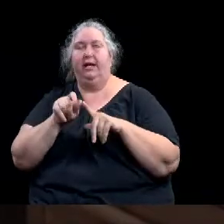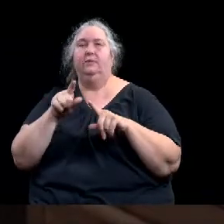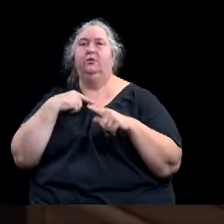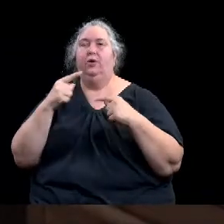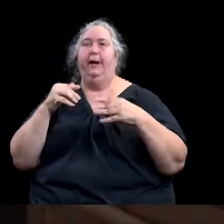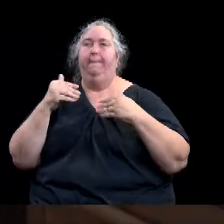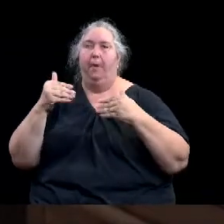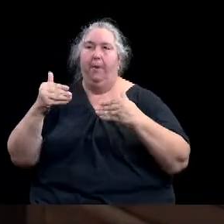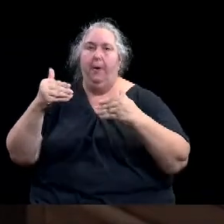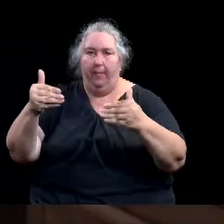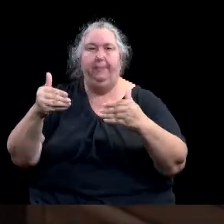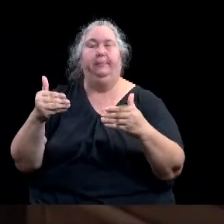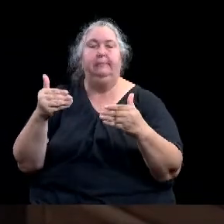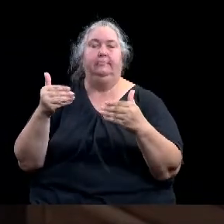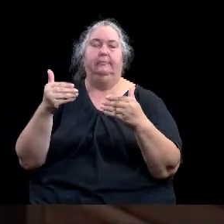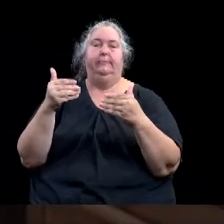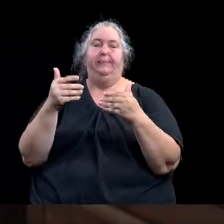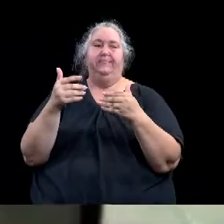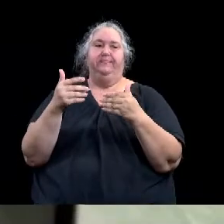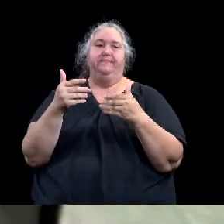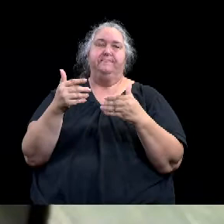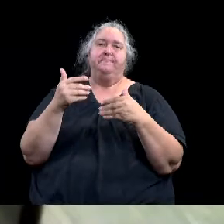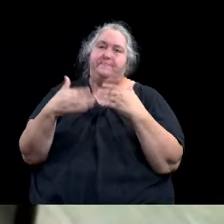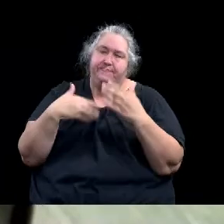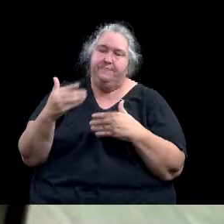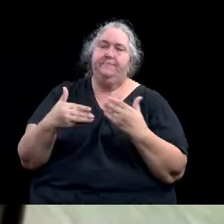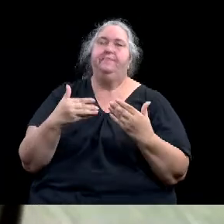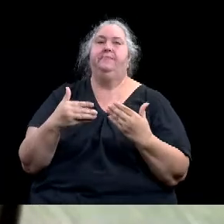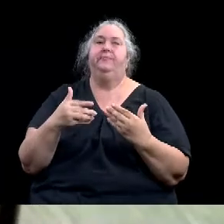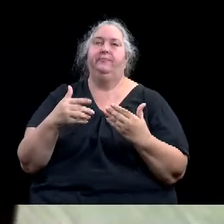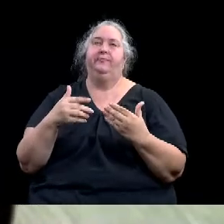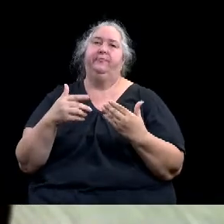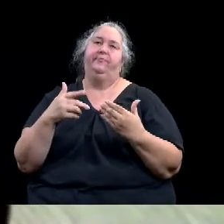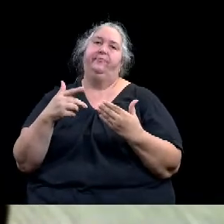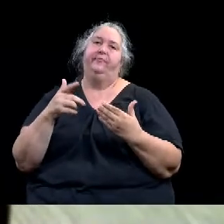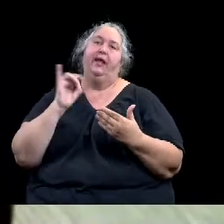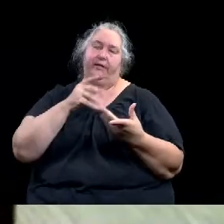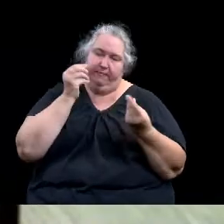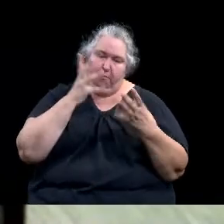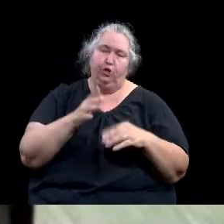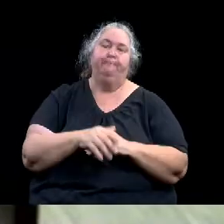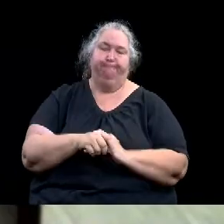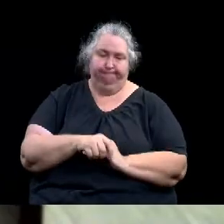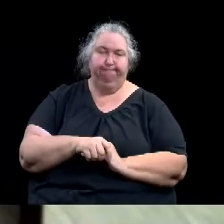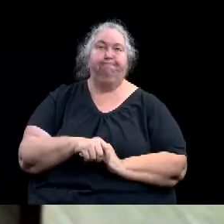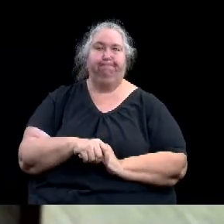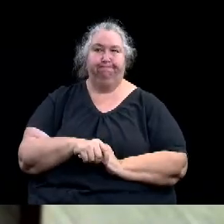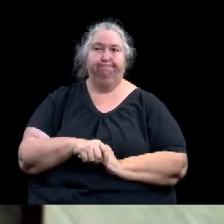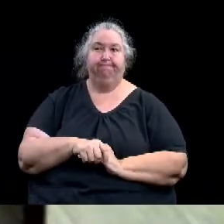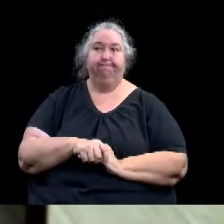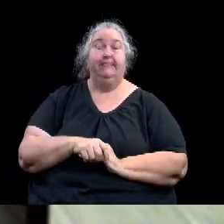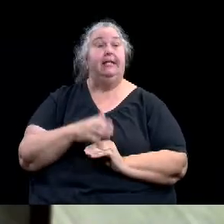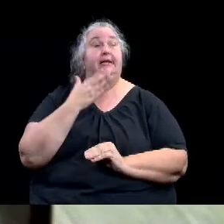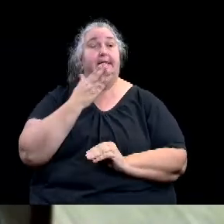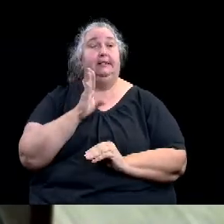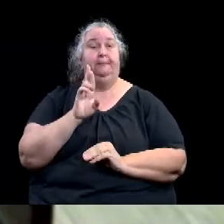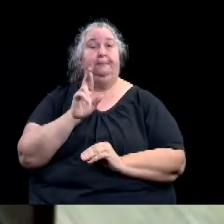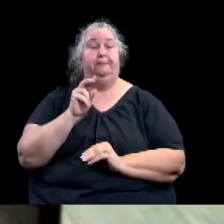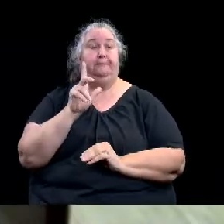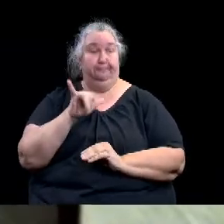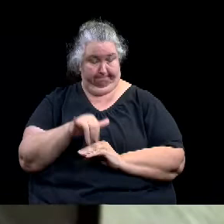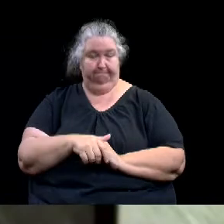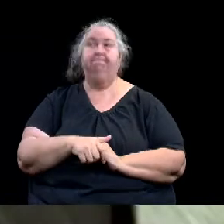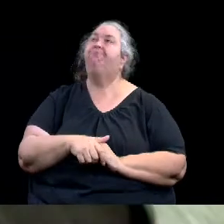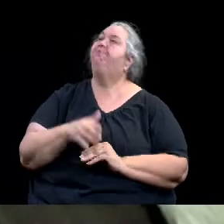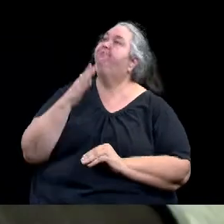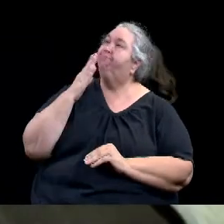Thanks Bradley. Thanks mayor and council. We, um, we do have eight public hearings on the agenda today. Uh, the first